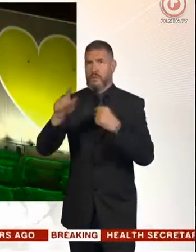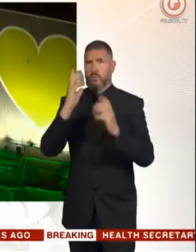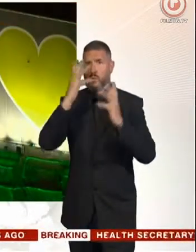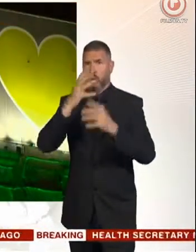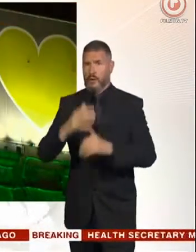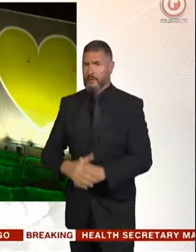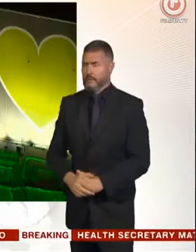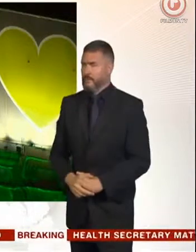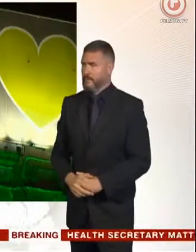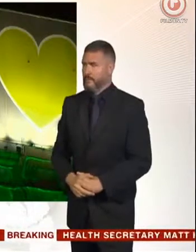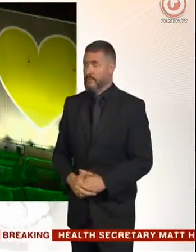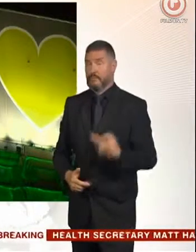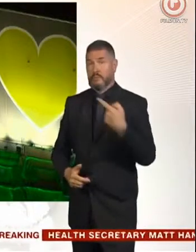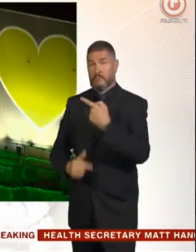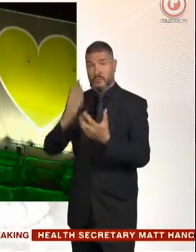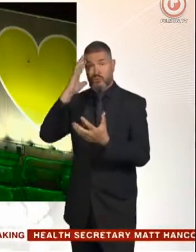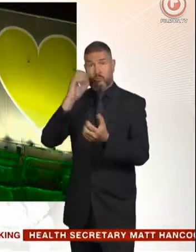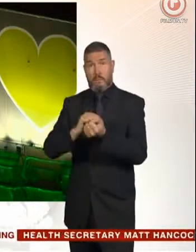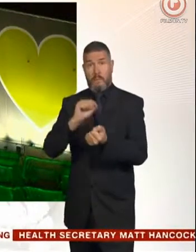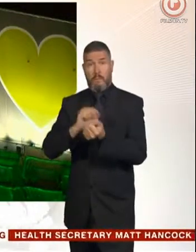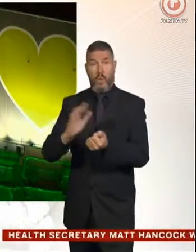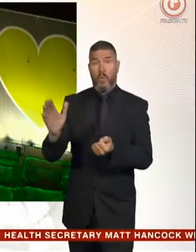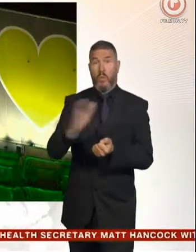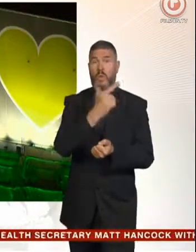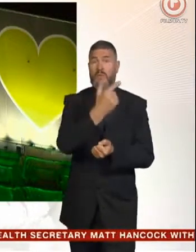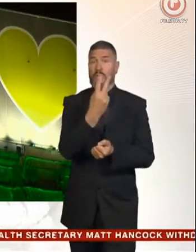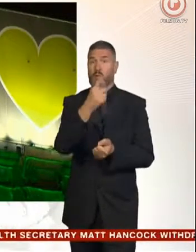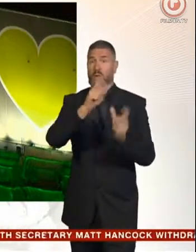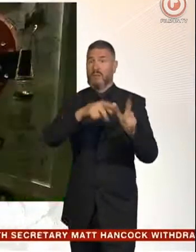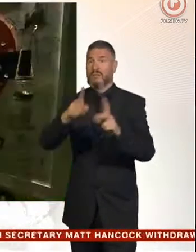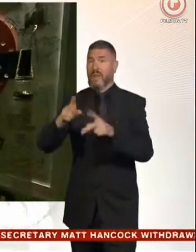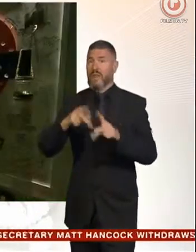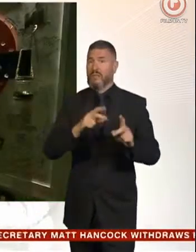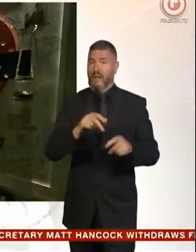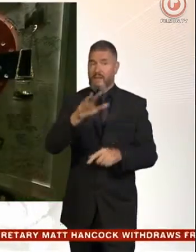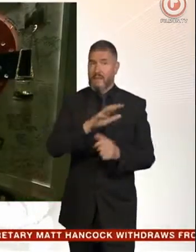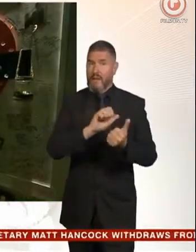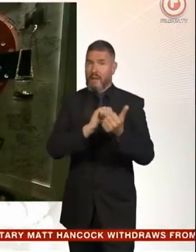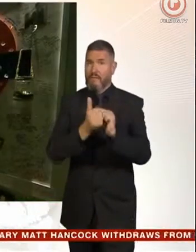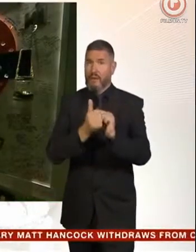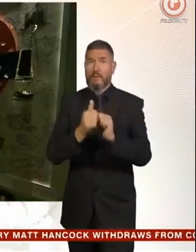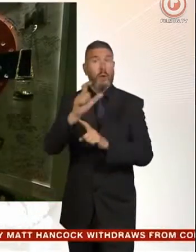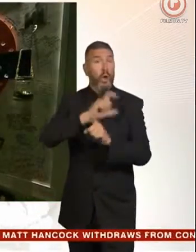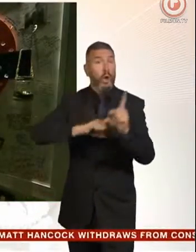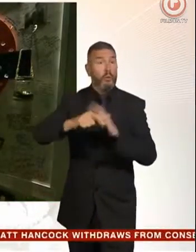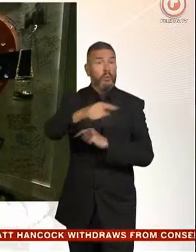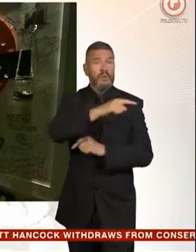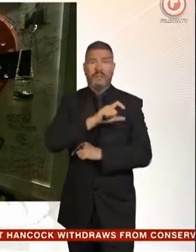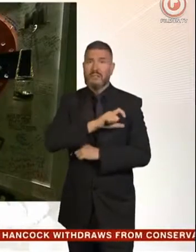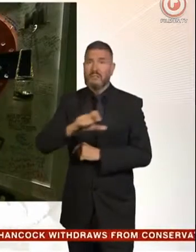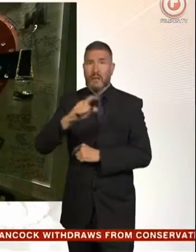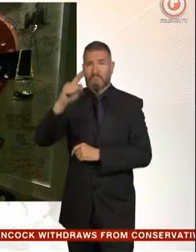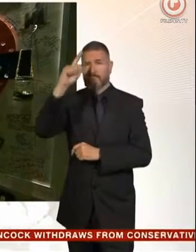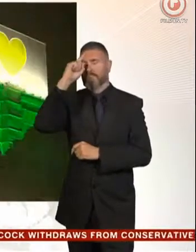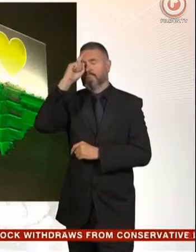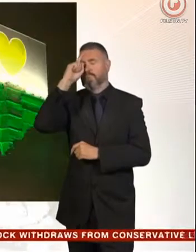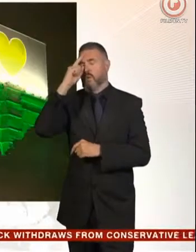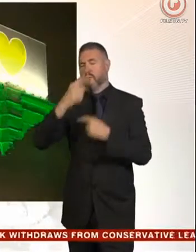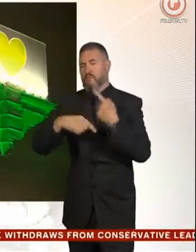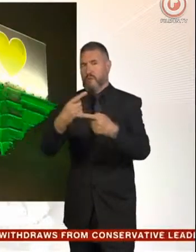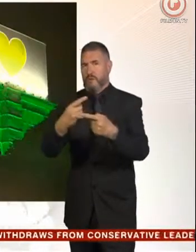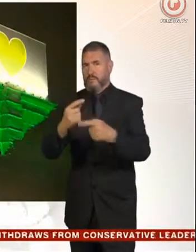Lit up in memory of all those who died, and for a community still living with the scars of the fire.